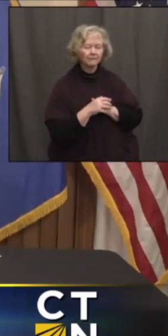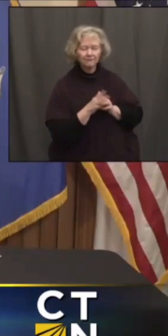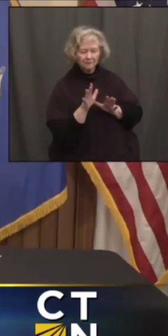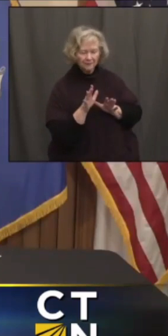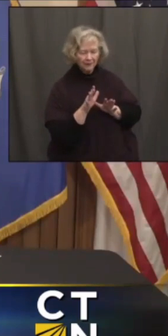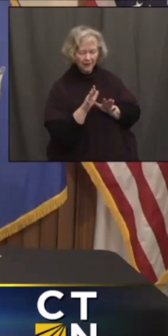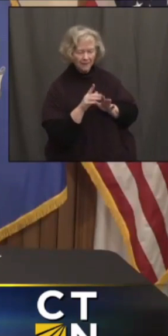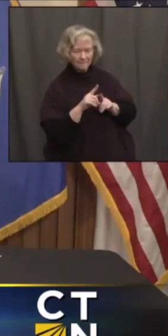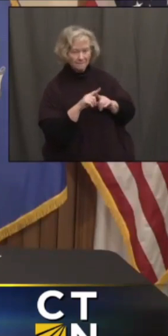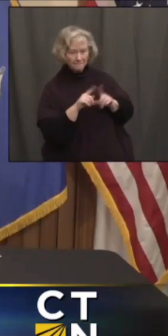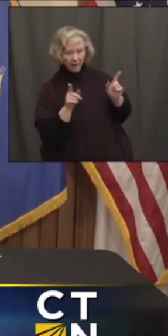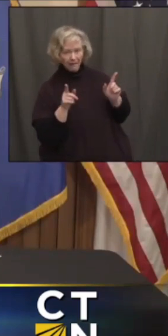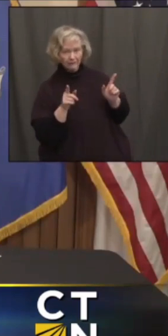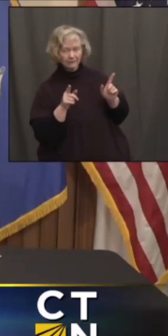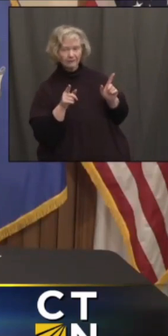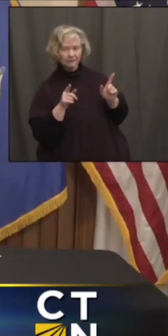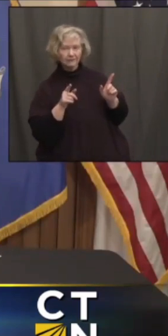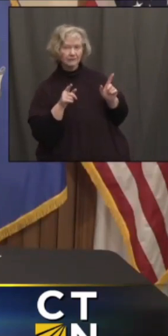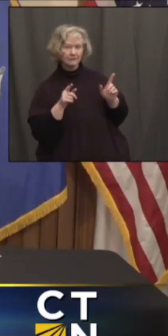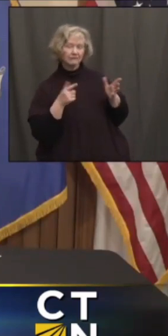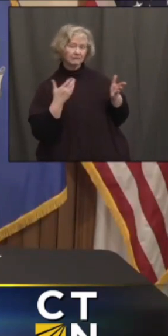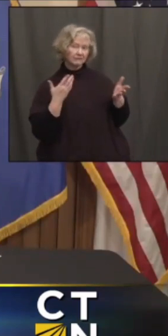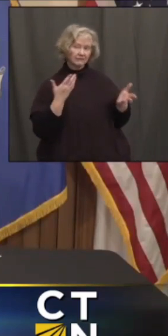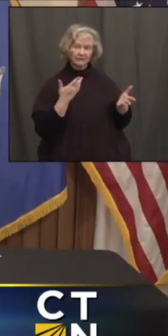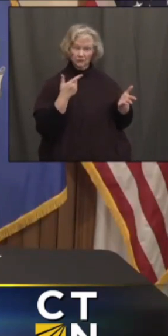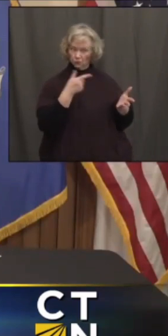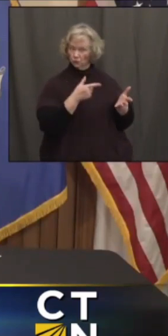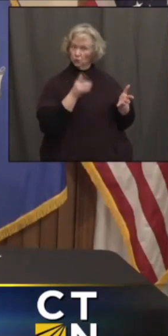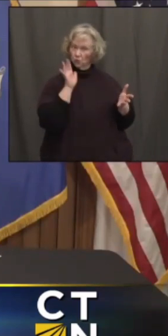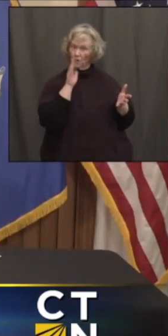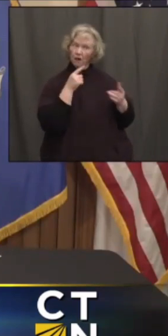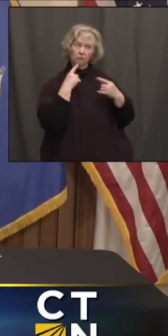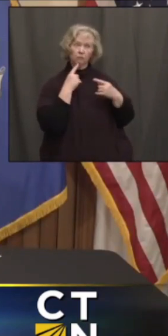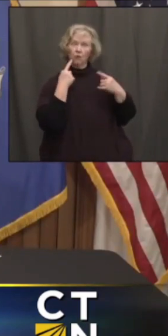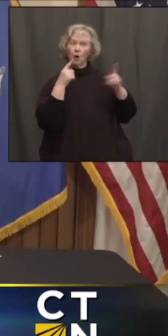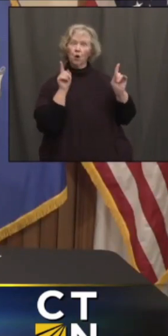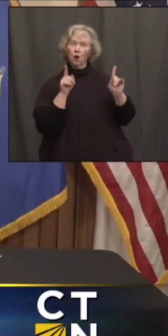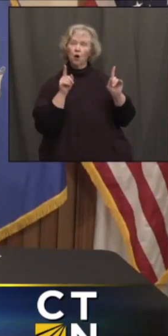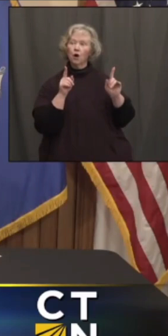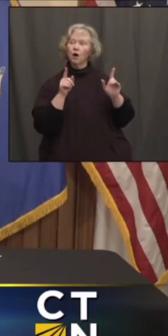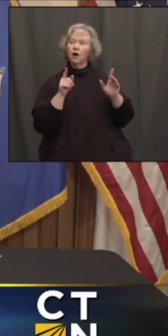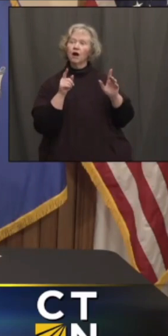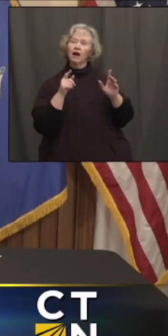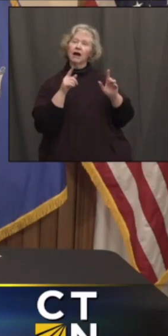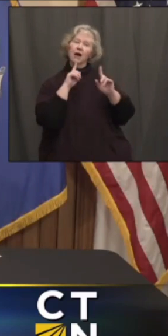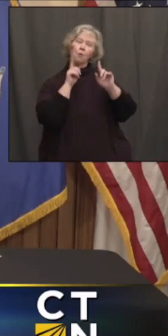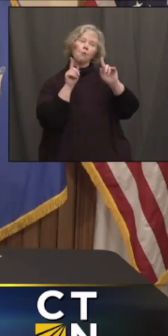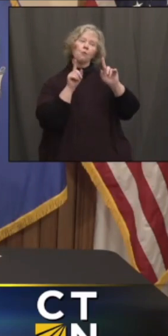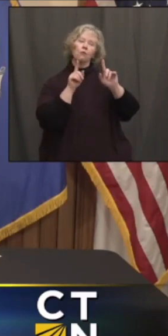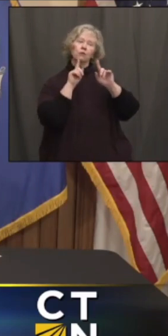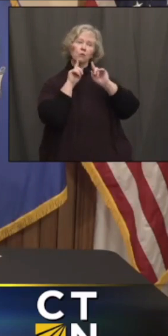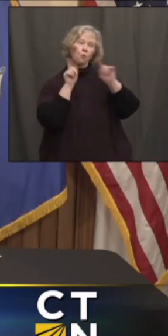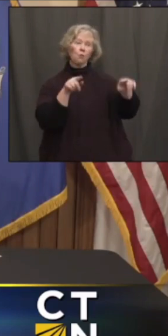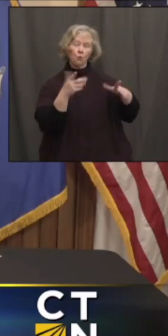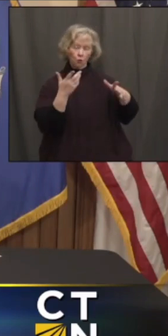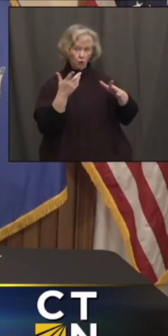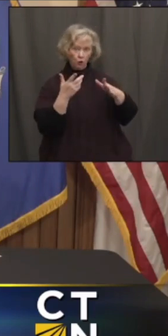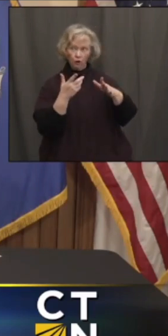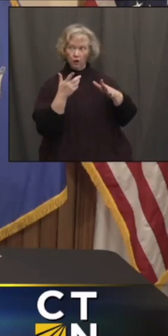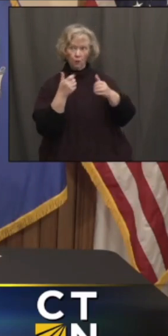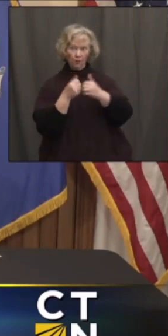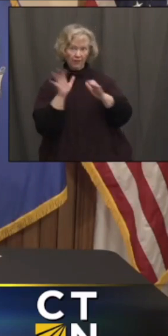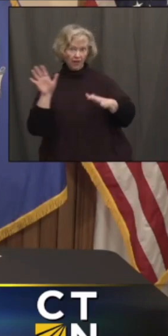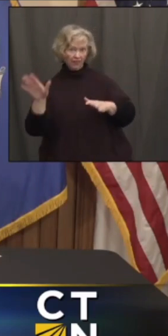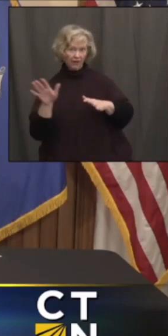But you could collaborate with them and issue declarations independent of legislative action. So are you saying that you